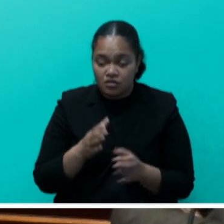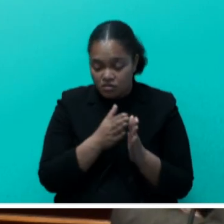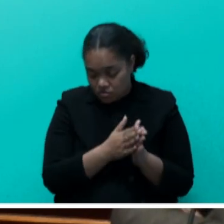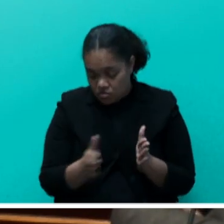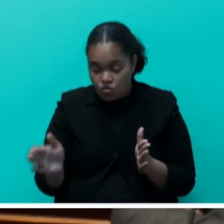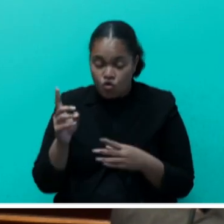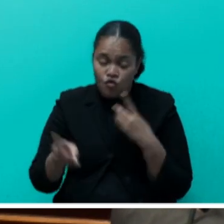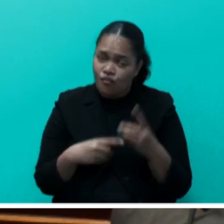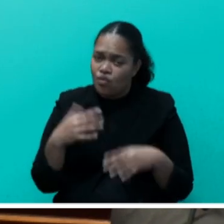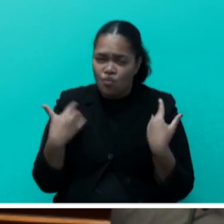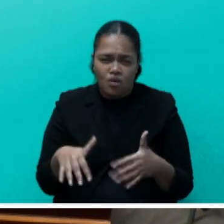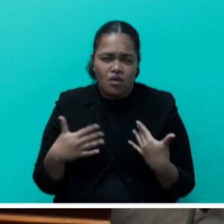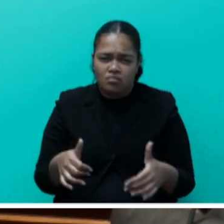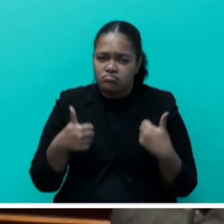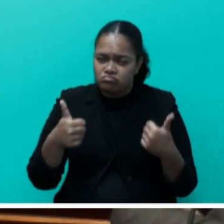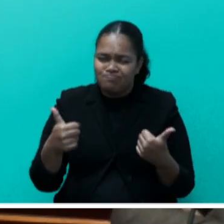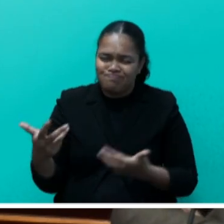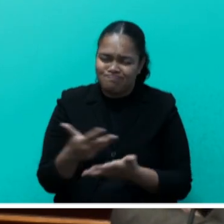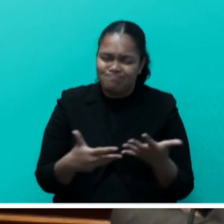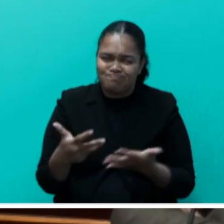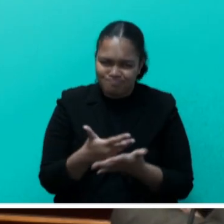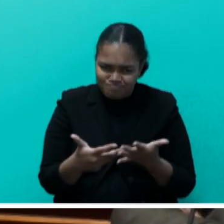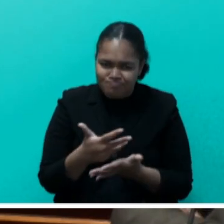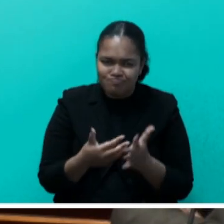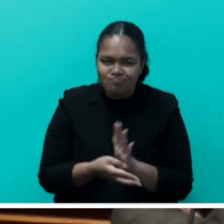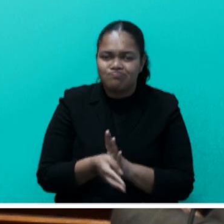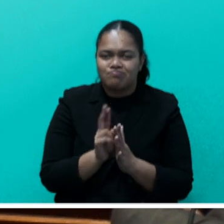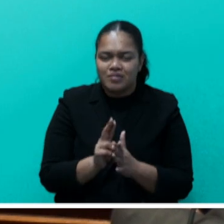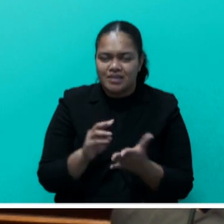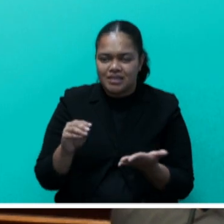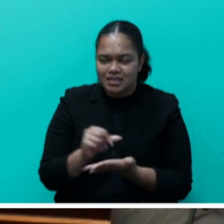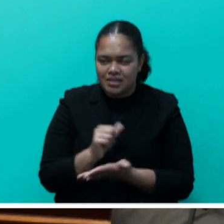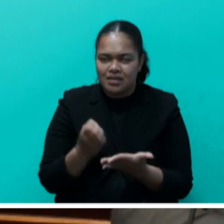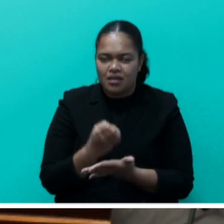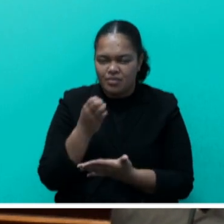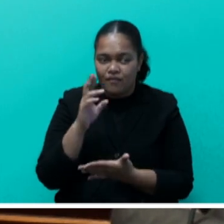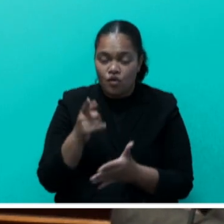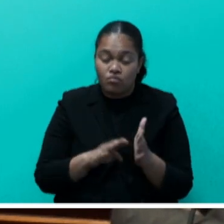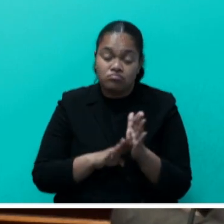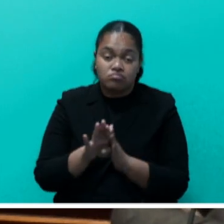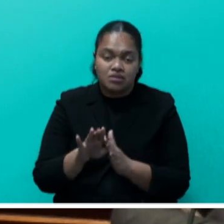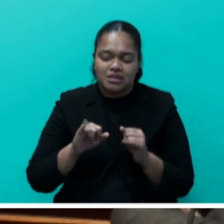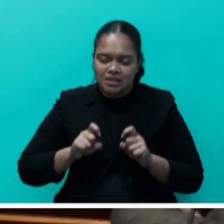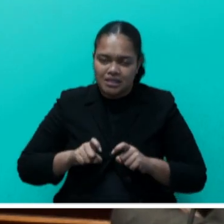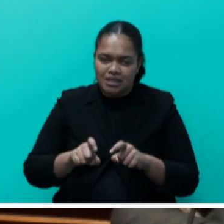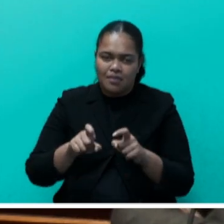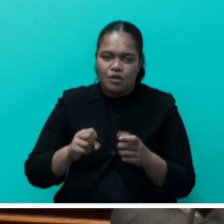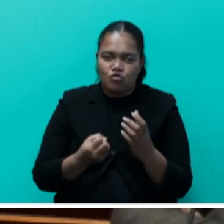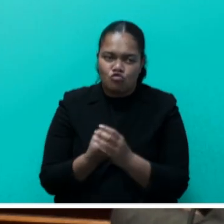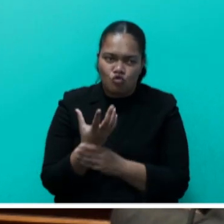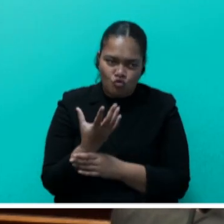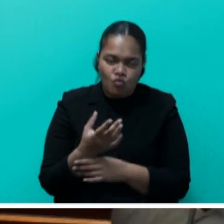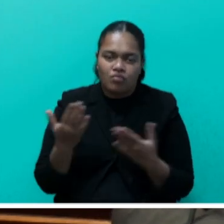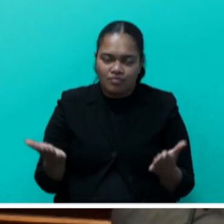significant discussions were held on revitalizing SEEDS economies for accelerated sustainable growth, enhancing